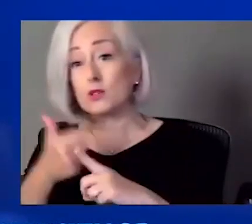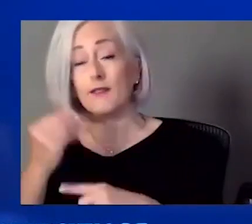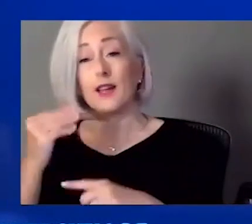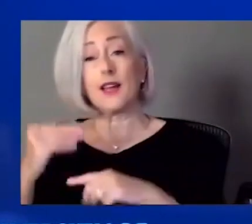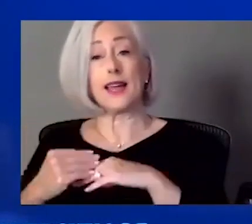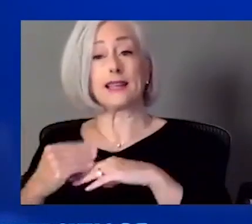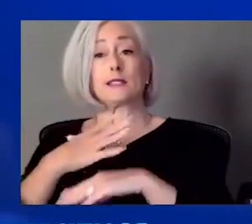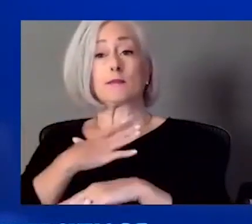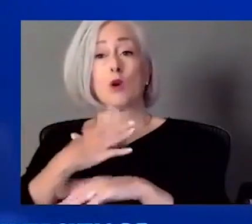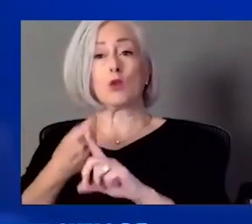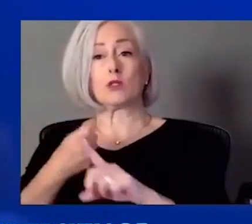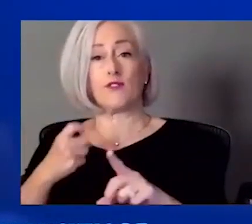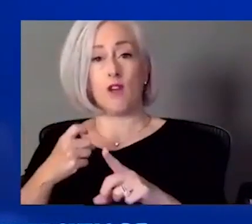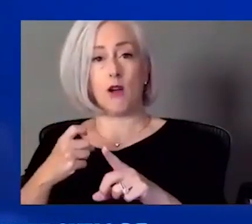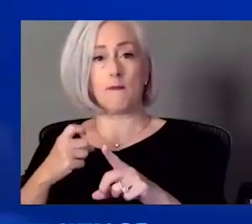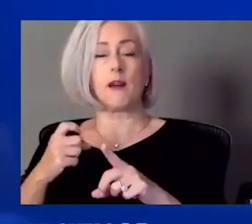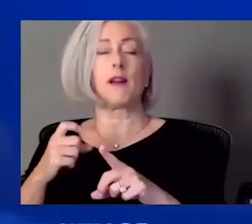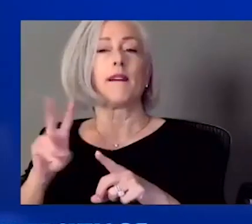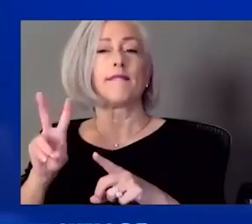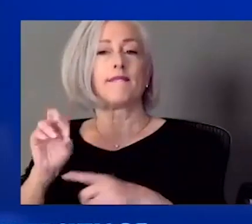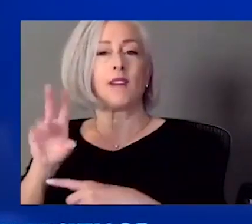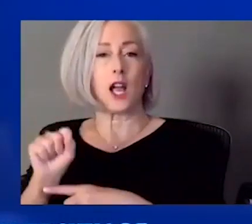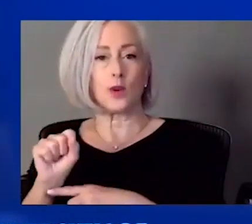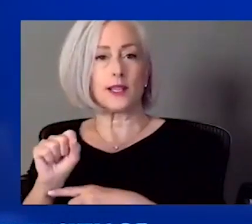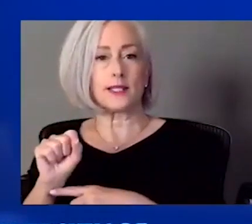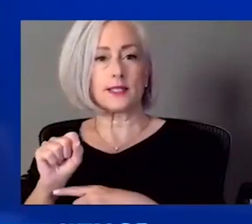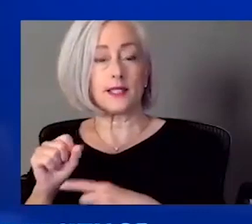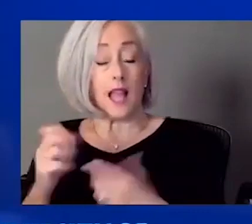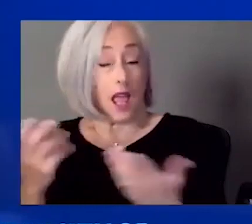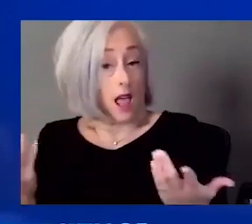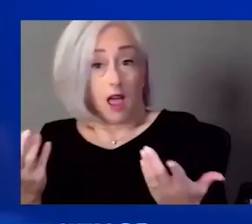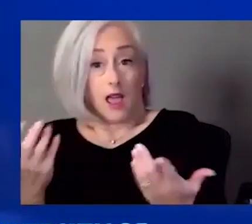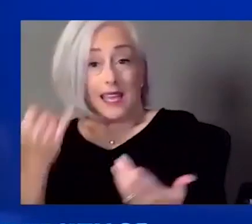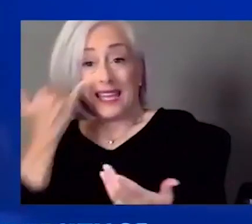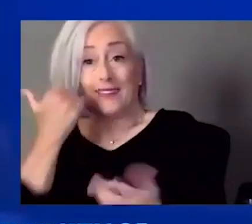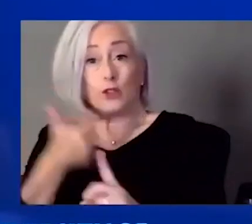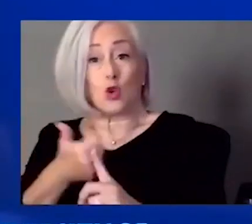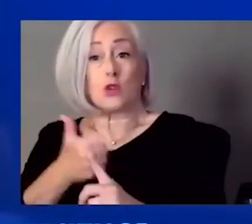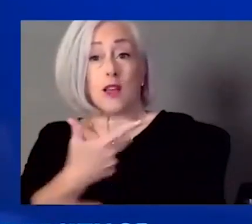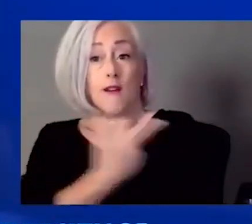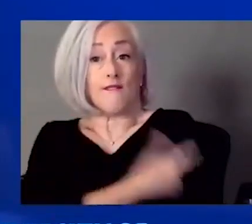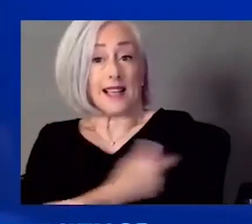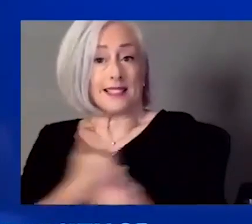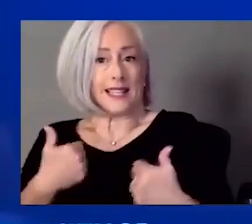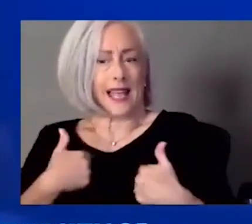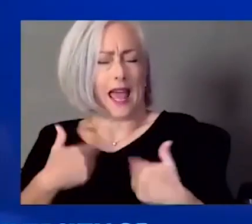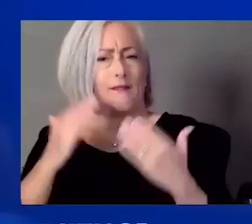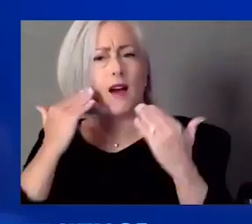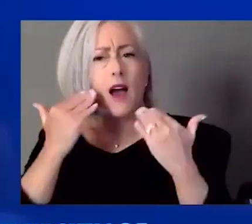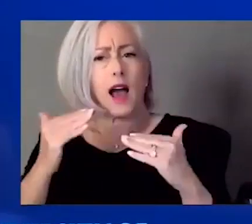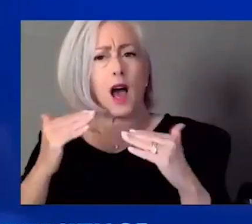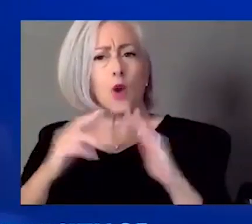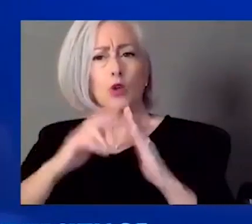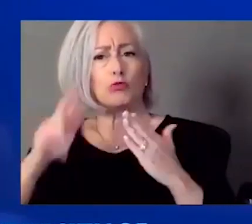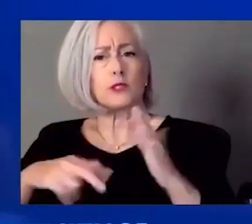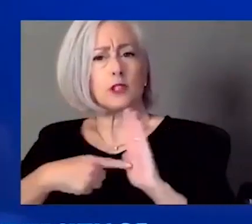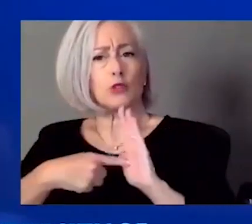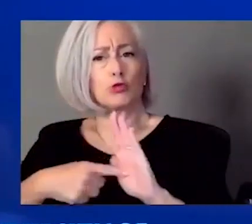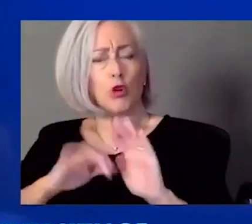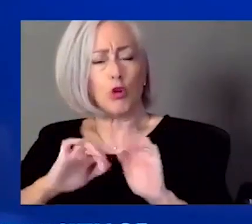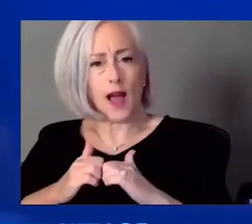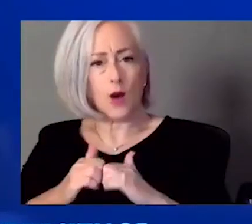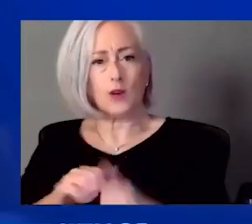it was marketed. I don't know how it will interact now if you've had the vaccine. Um, but T cells are not tests for antibodies.